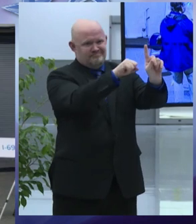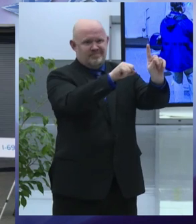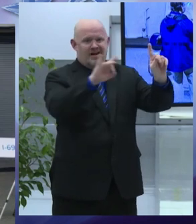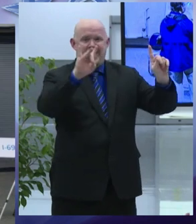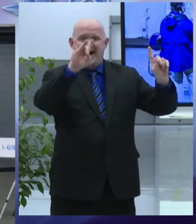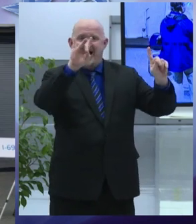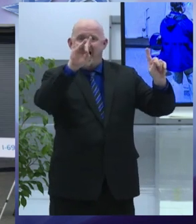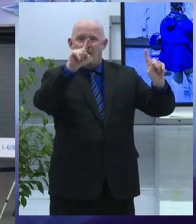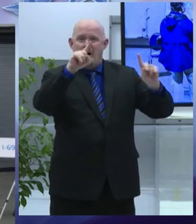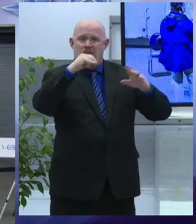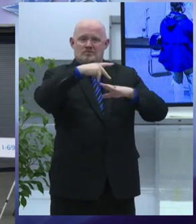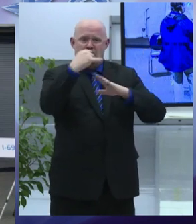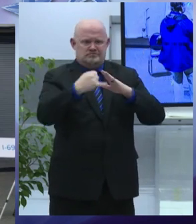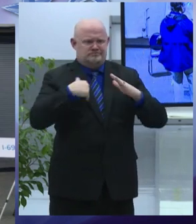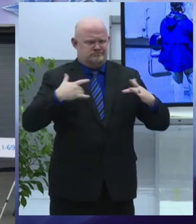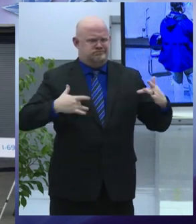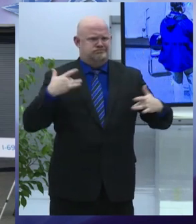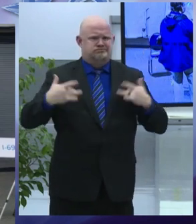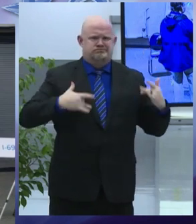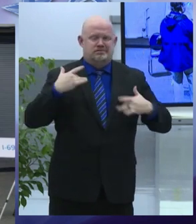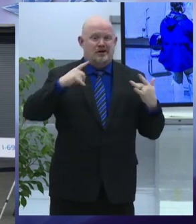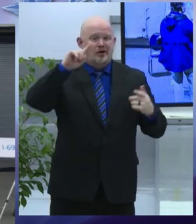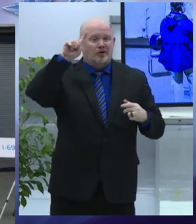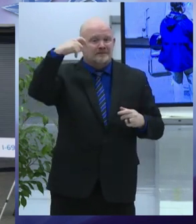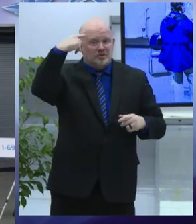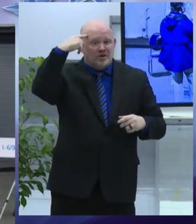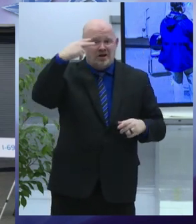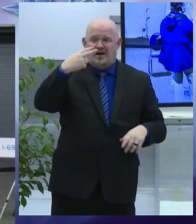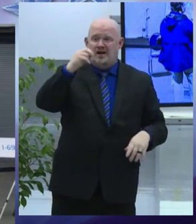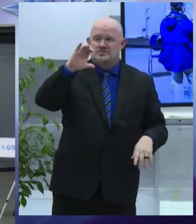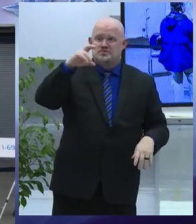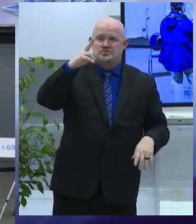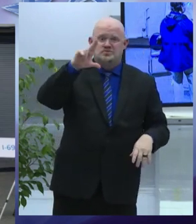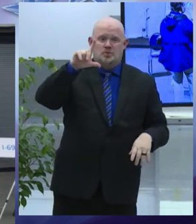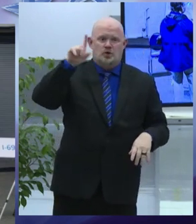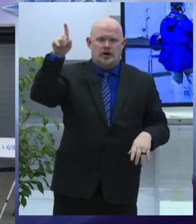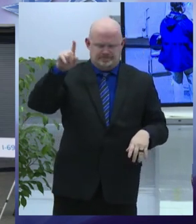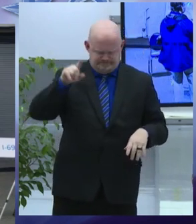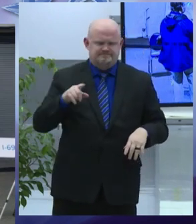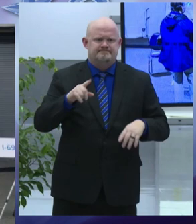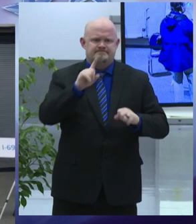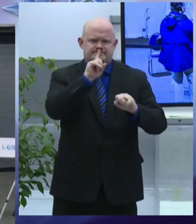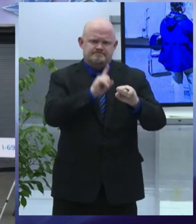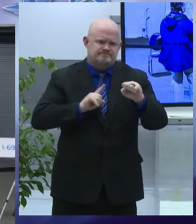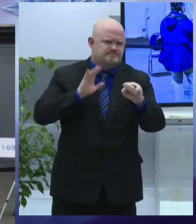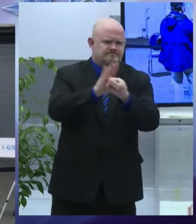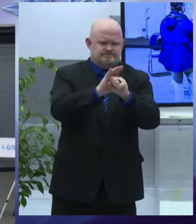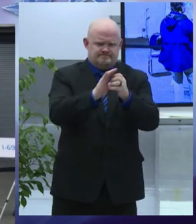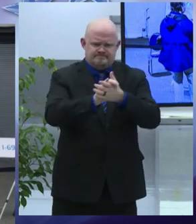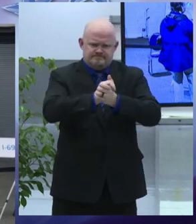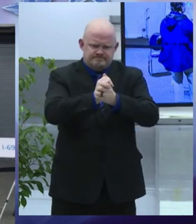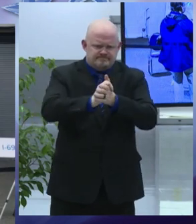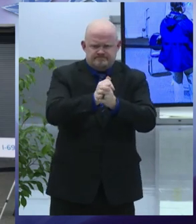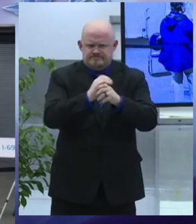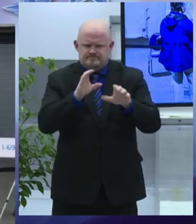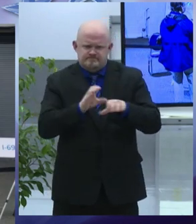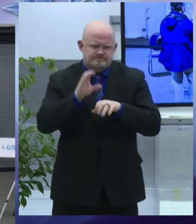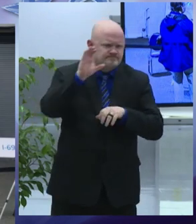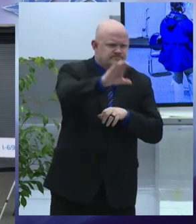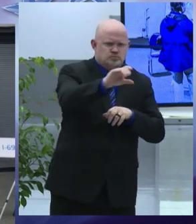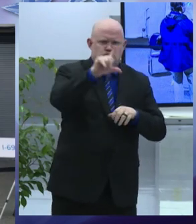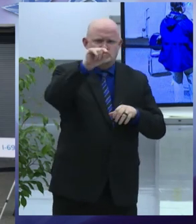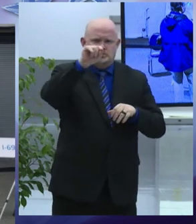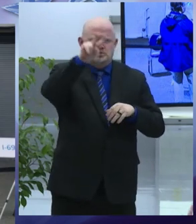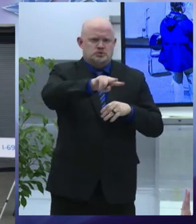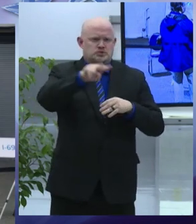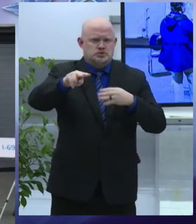hochel reaffirm her commitment to begin this two billion dollar investment in 2022 the community grid will vastly change how